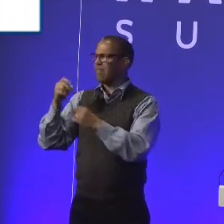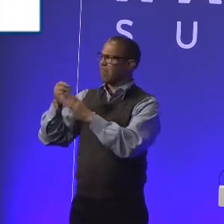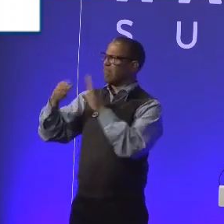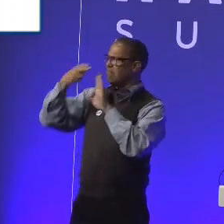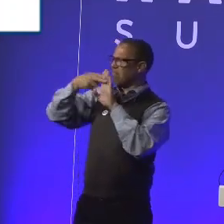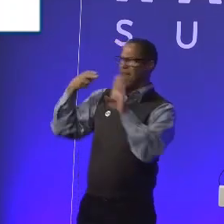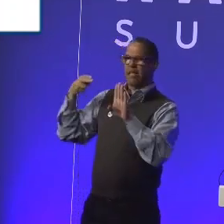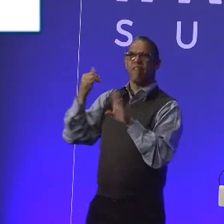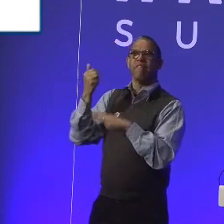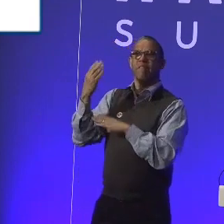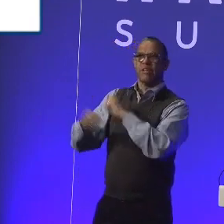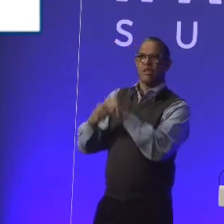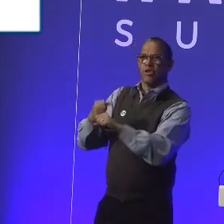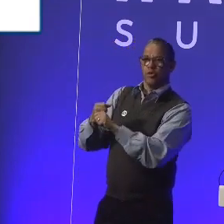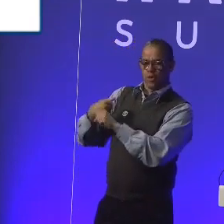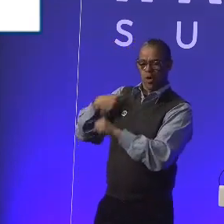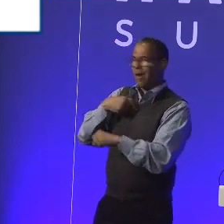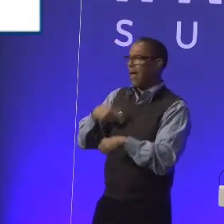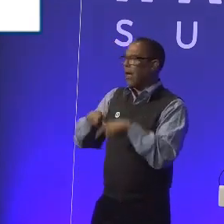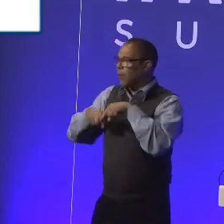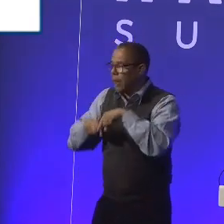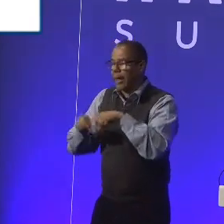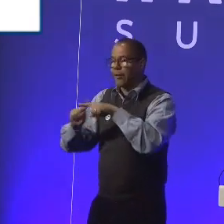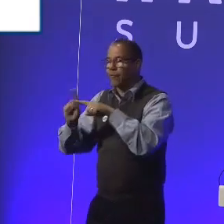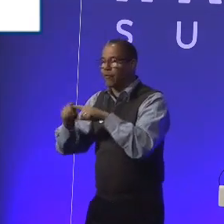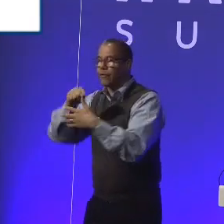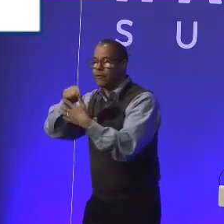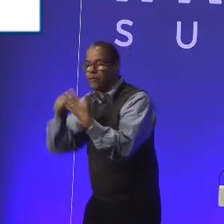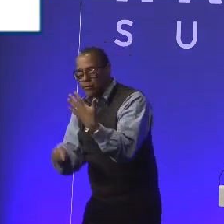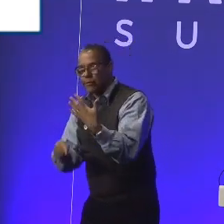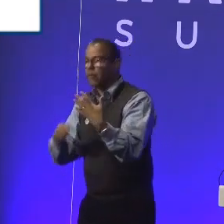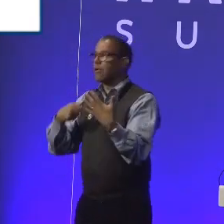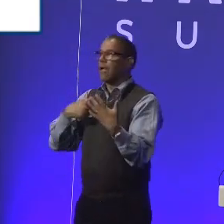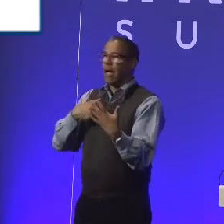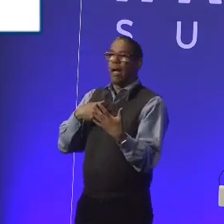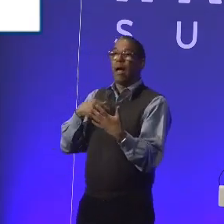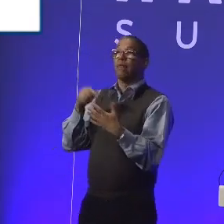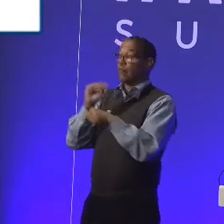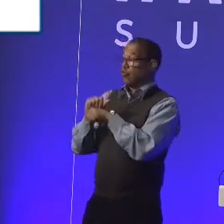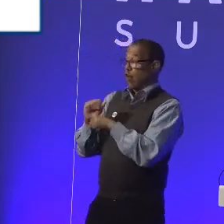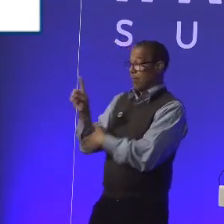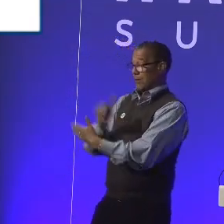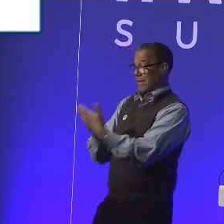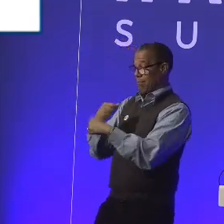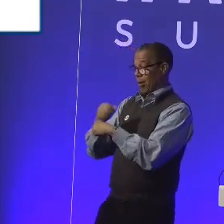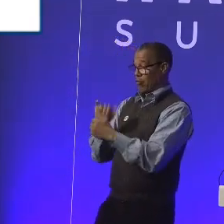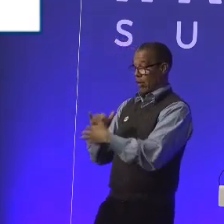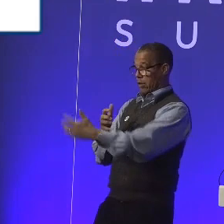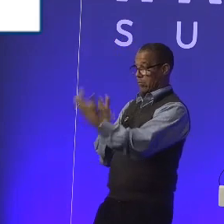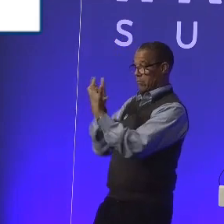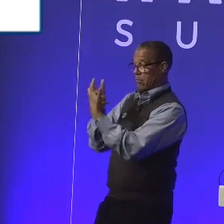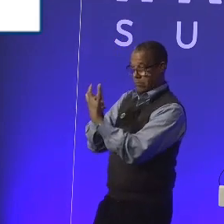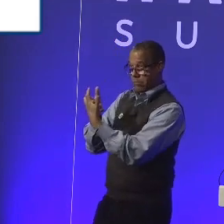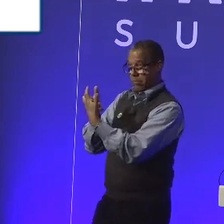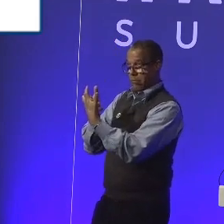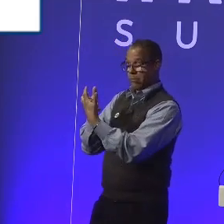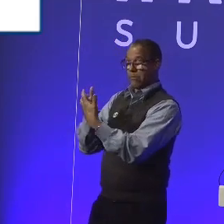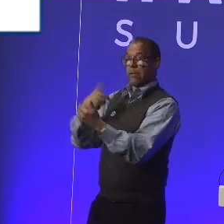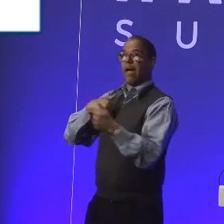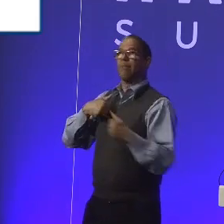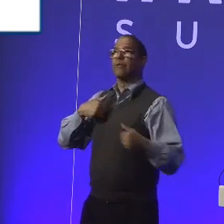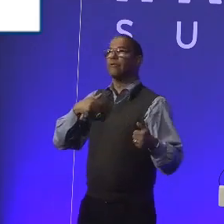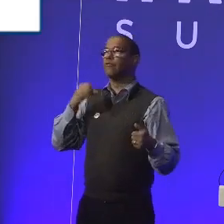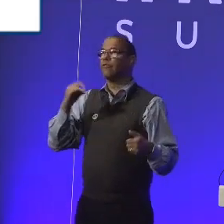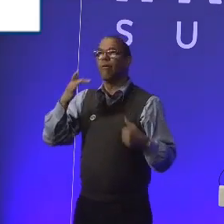And I rely every day on special kits and adjusted job design to ensure I can stay at work. And I've been so, so